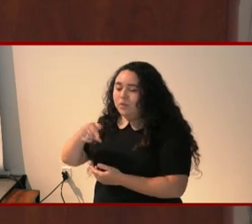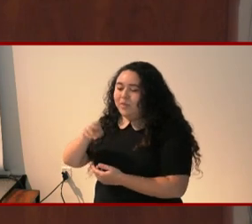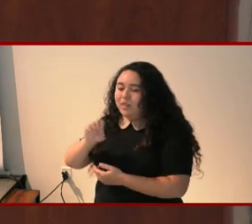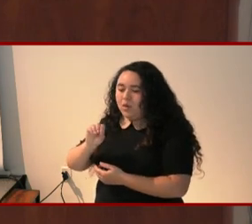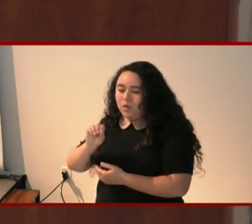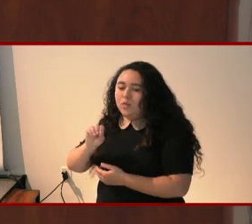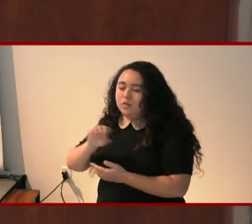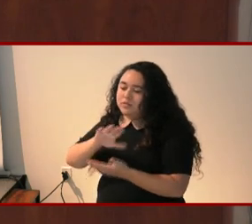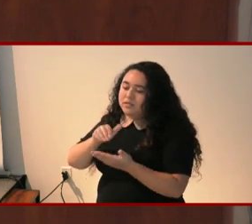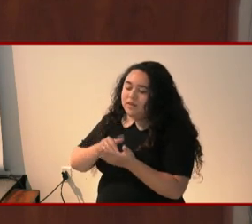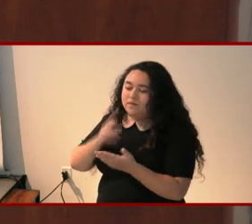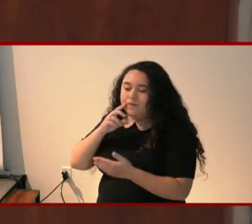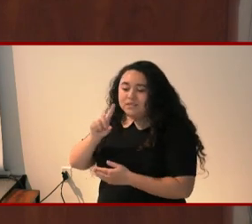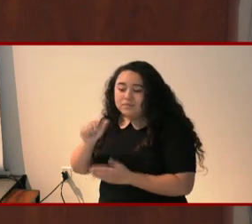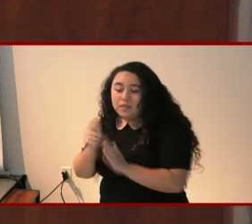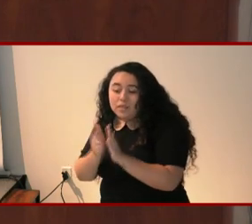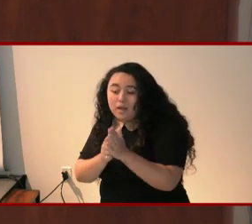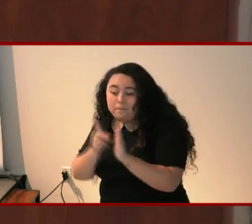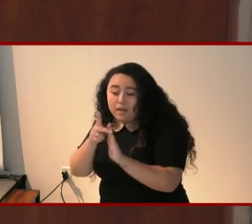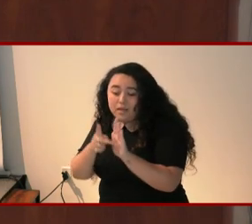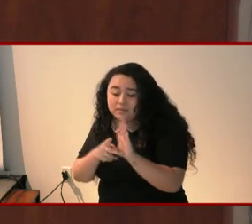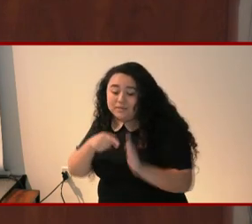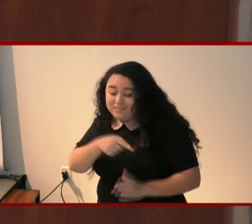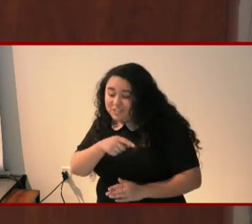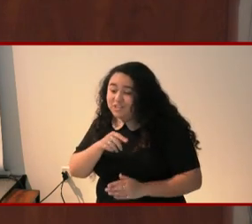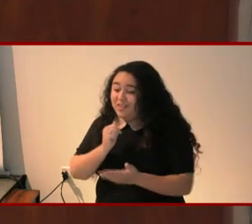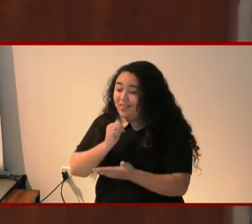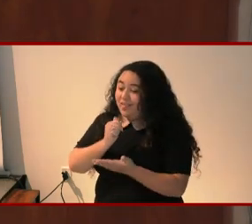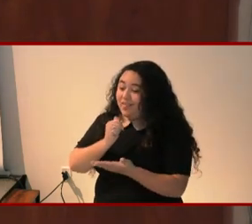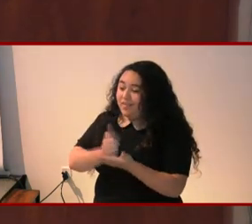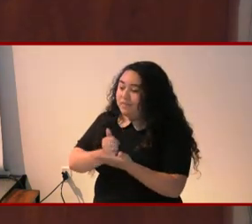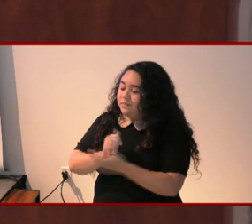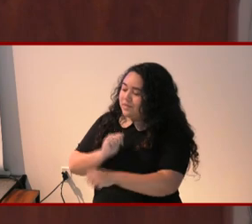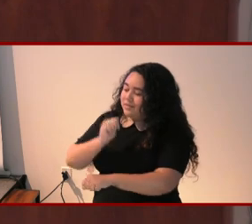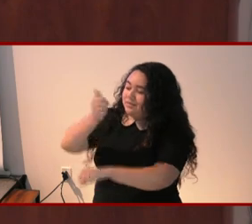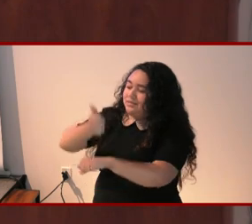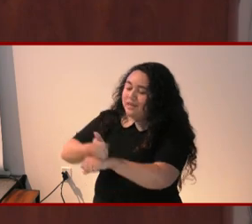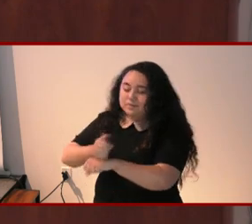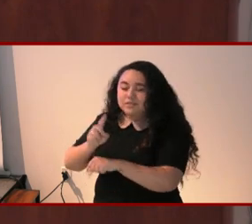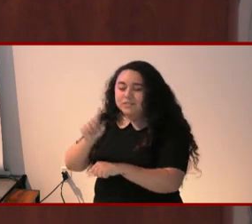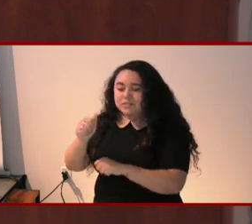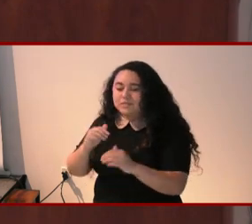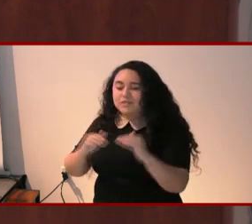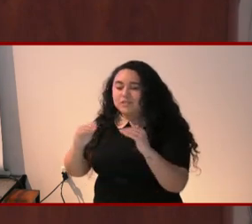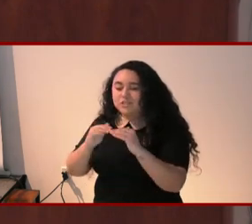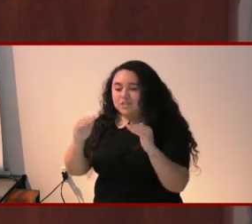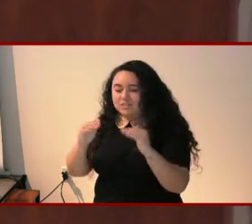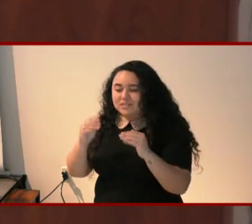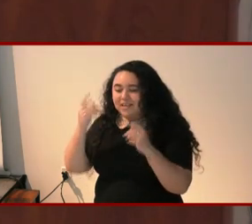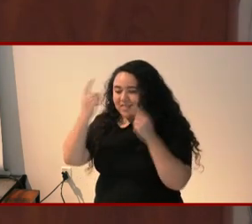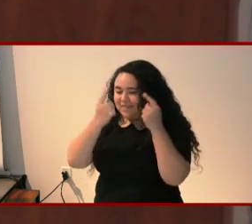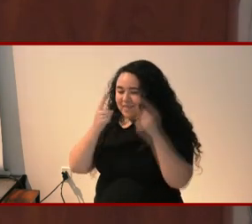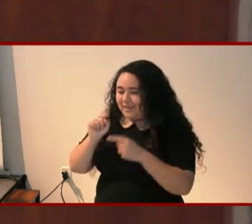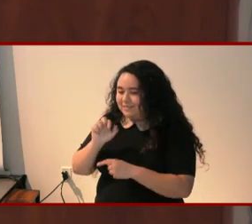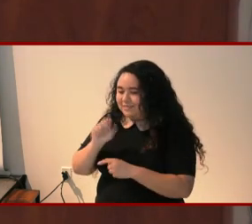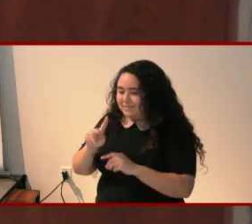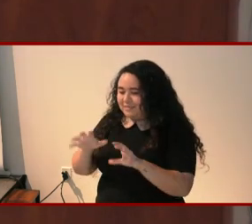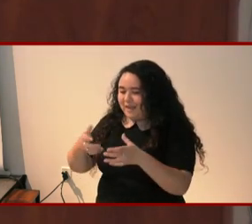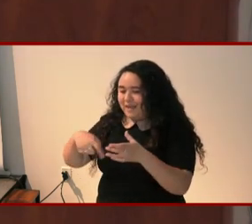Disability Law and Policy, Amanda helped establish a disability justice think tank to address access,